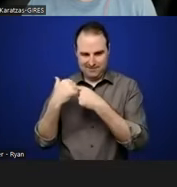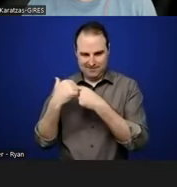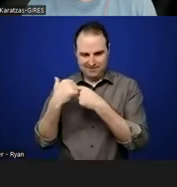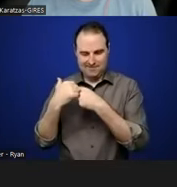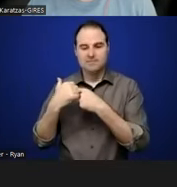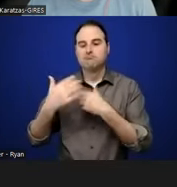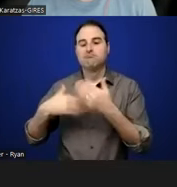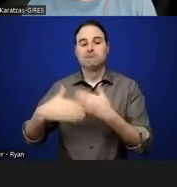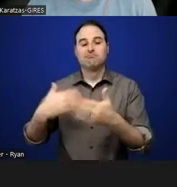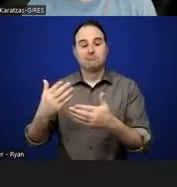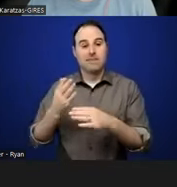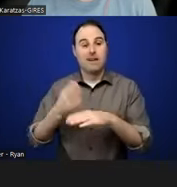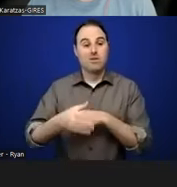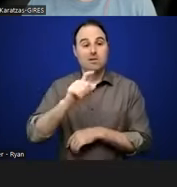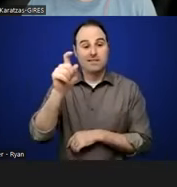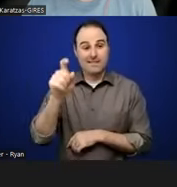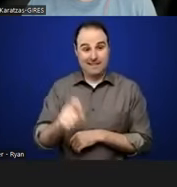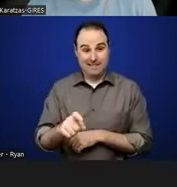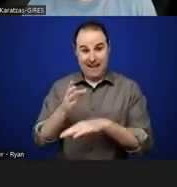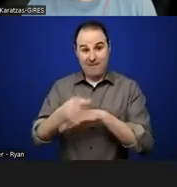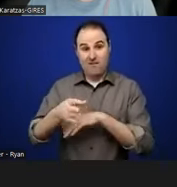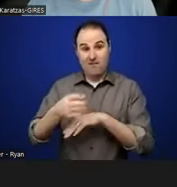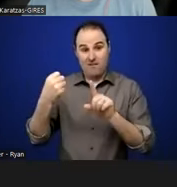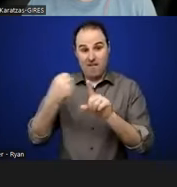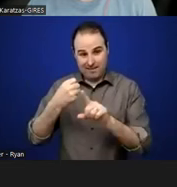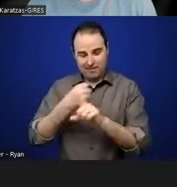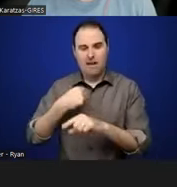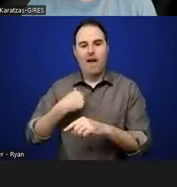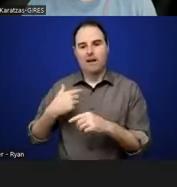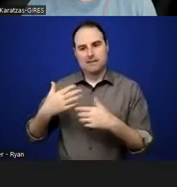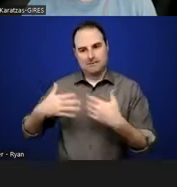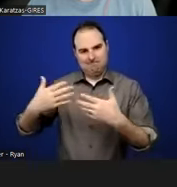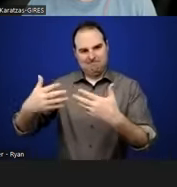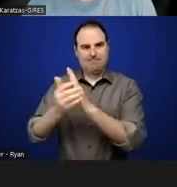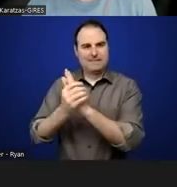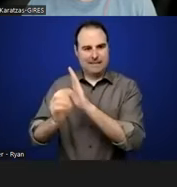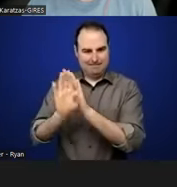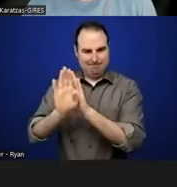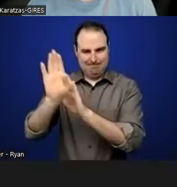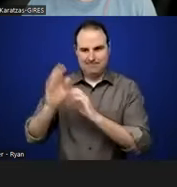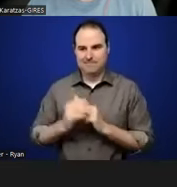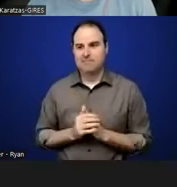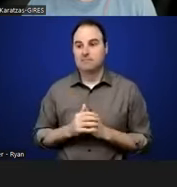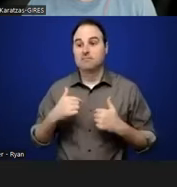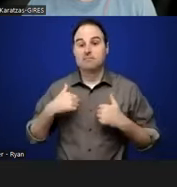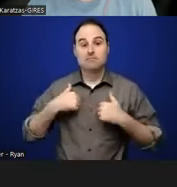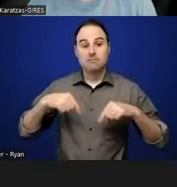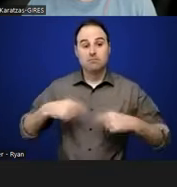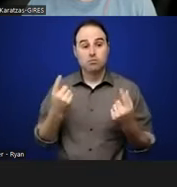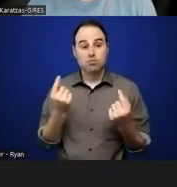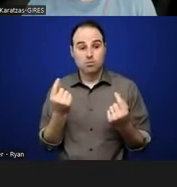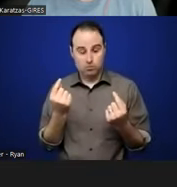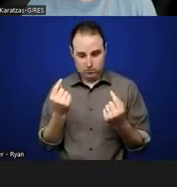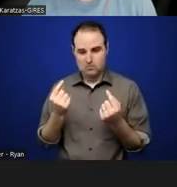then through Texas after violence built, um, my skills. And then I, what I've been doing here is doing a lot of training with students,